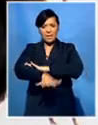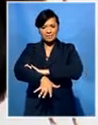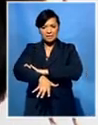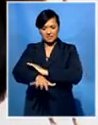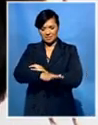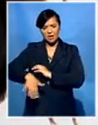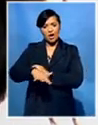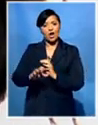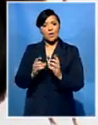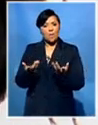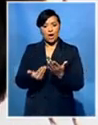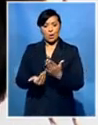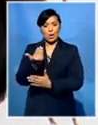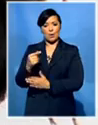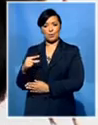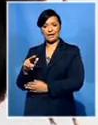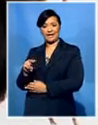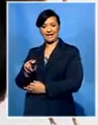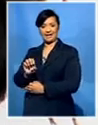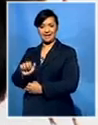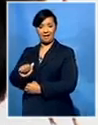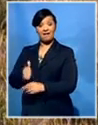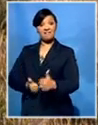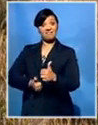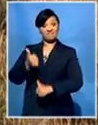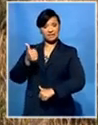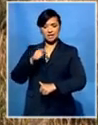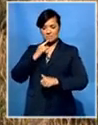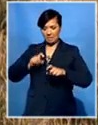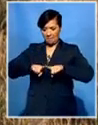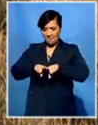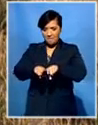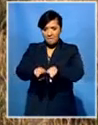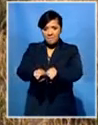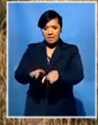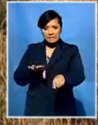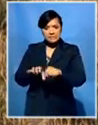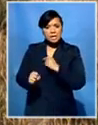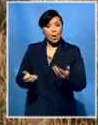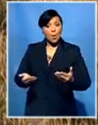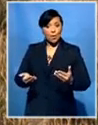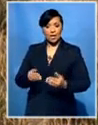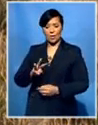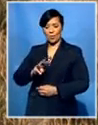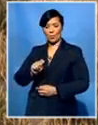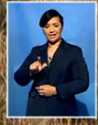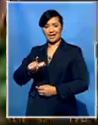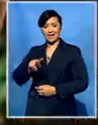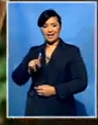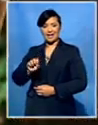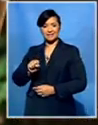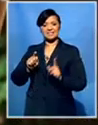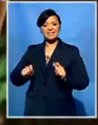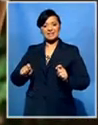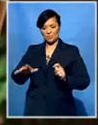and areas such as New Guinea. The very first specimen of the then unknown type of beetle was discovered in the wetlands on the Cape Flats